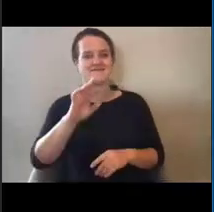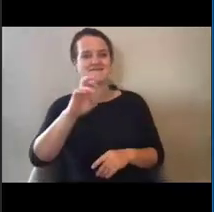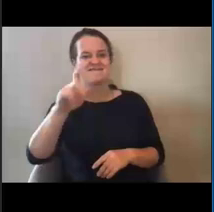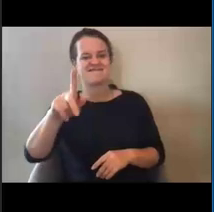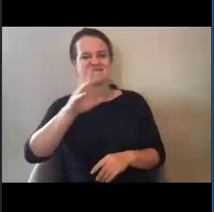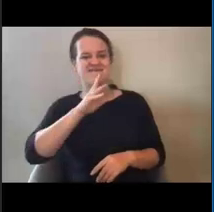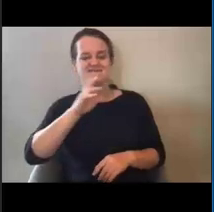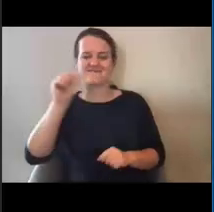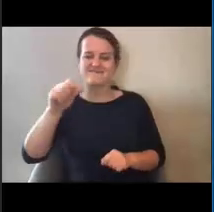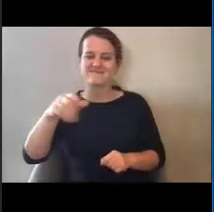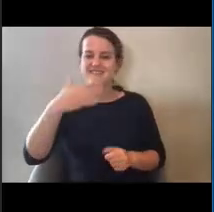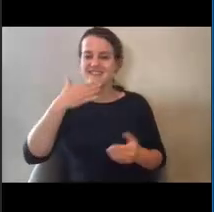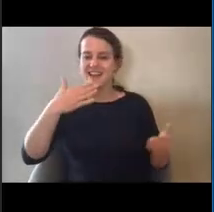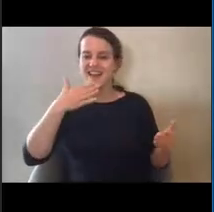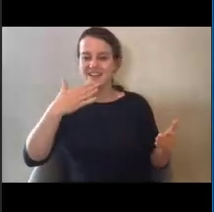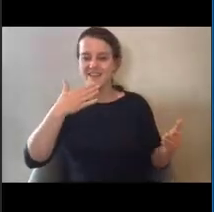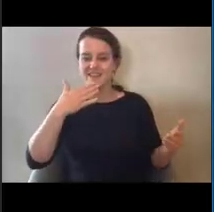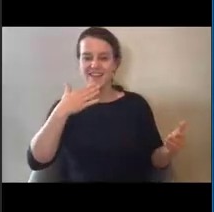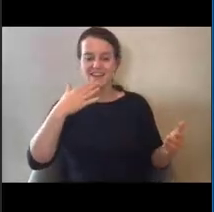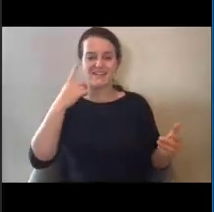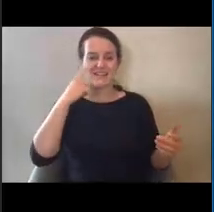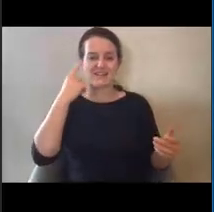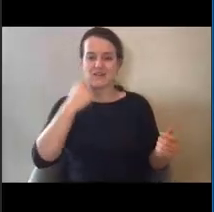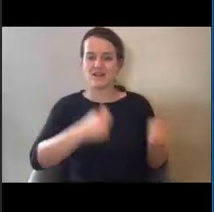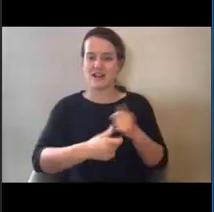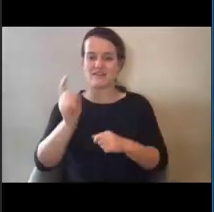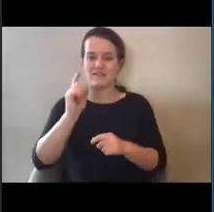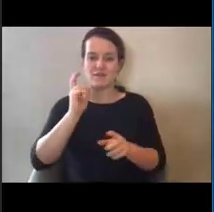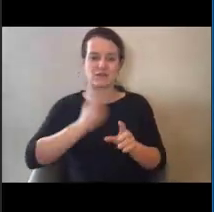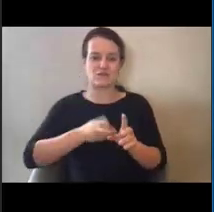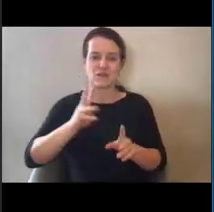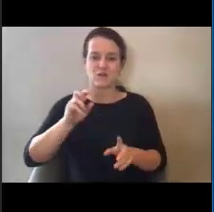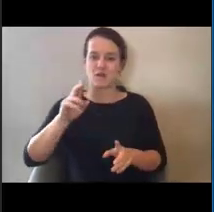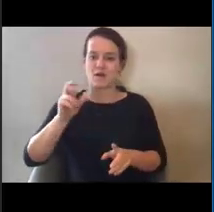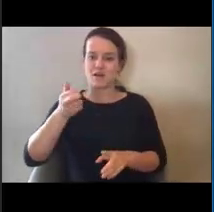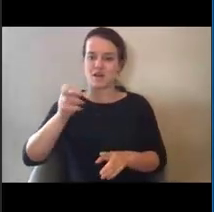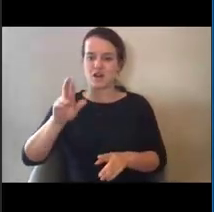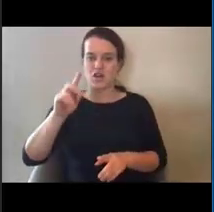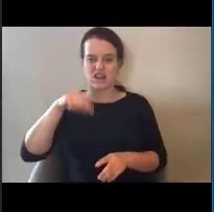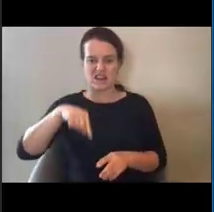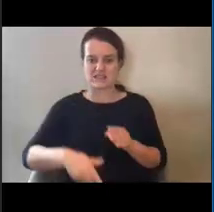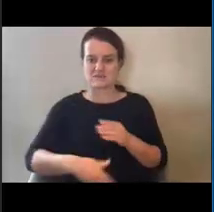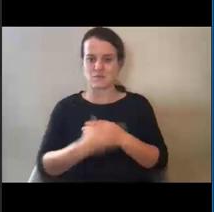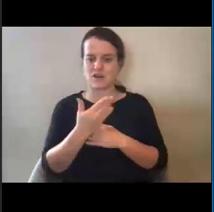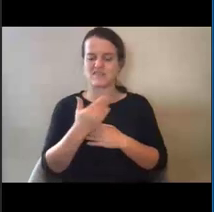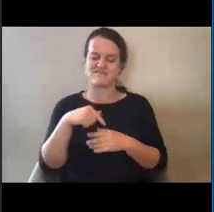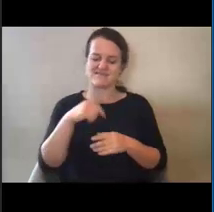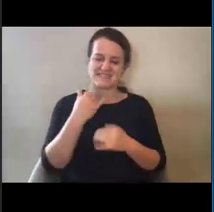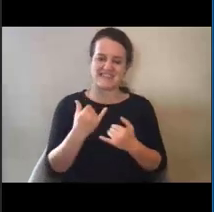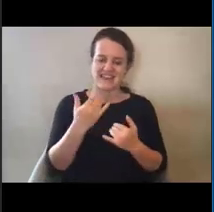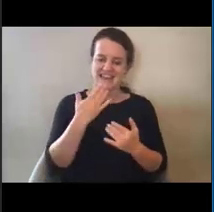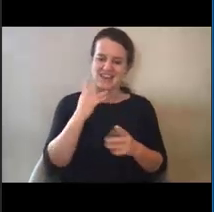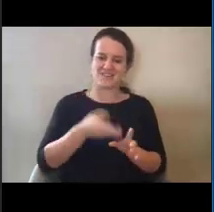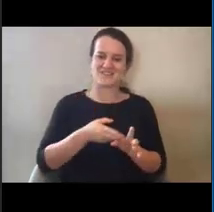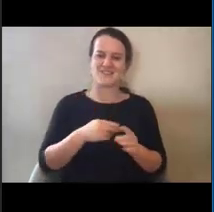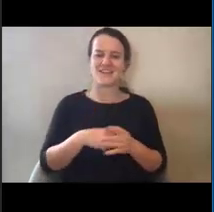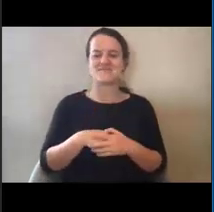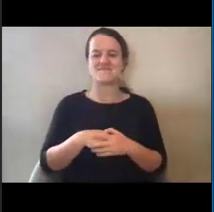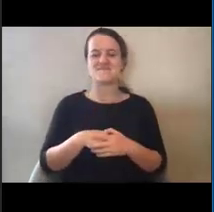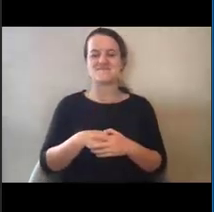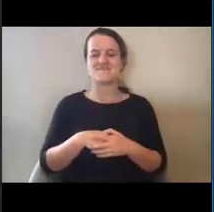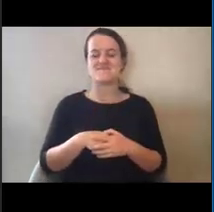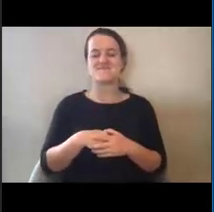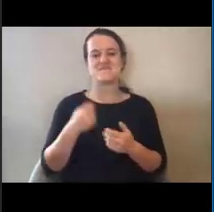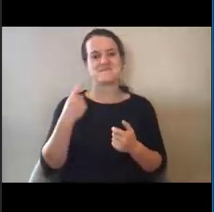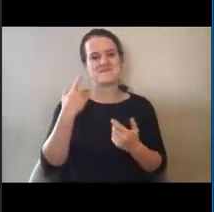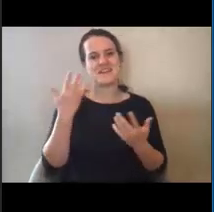Thank you. And thank you to everyone on the webinar for joining us here today. I know this was a lot of information